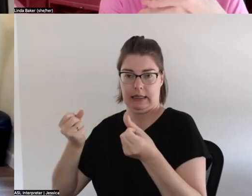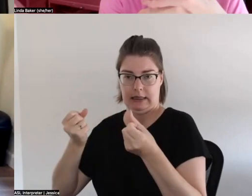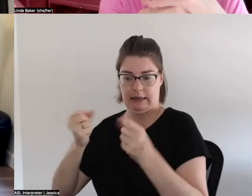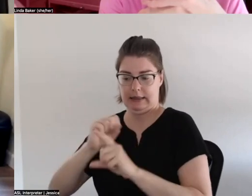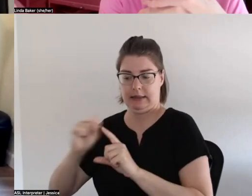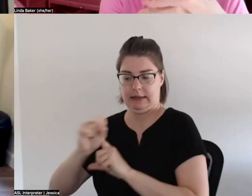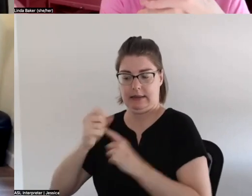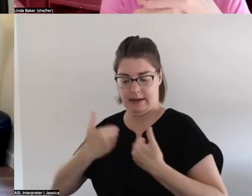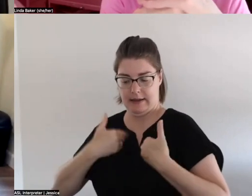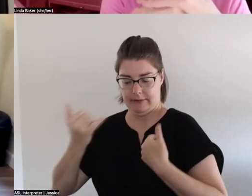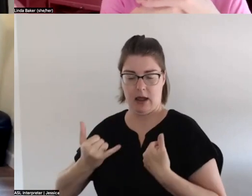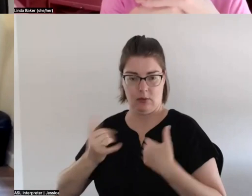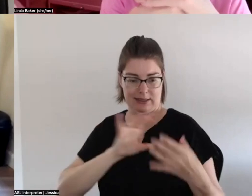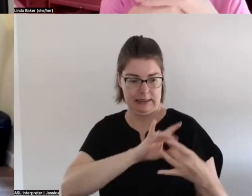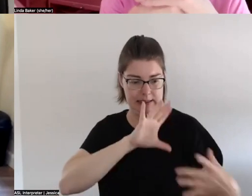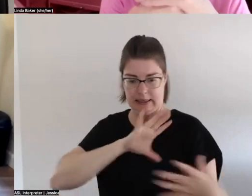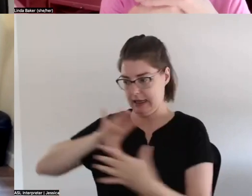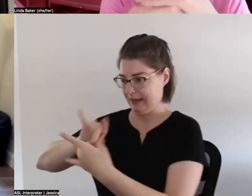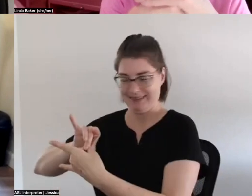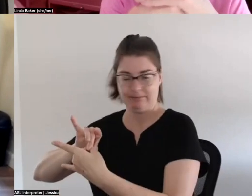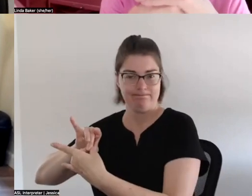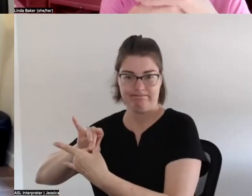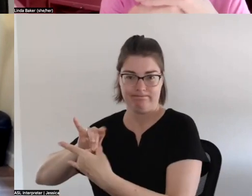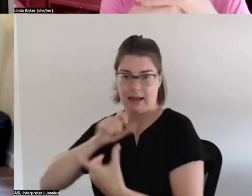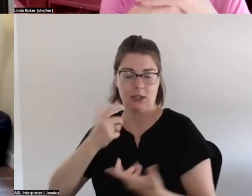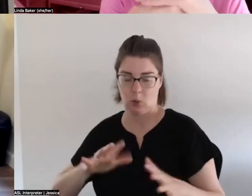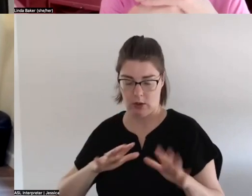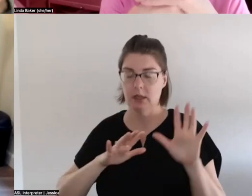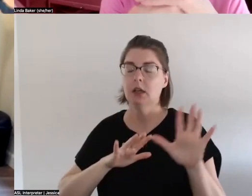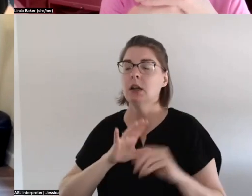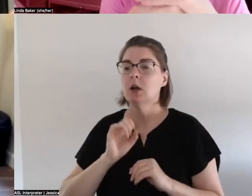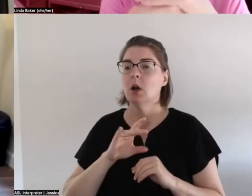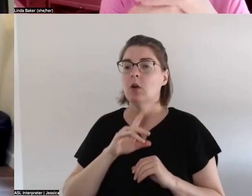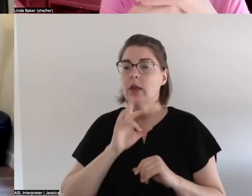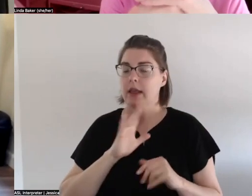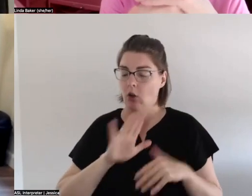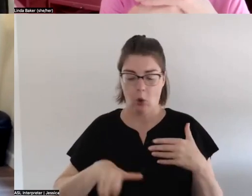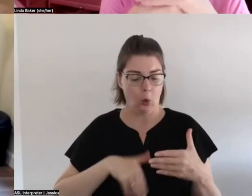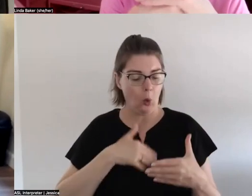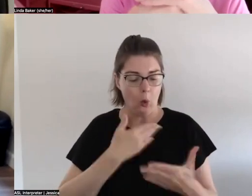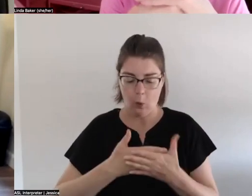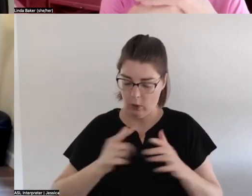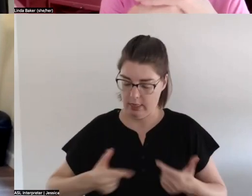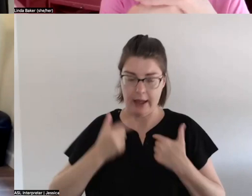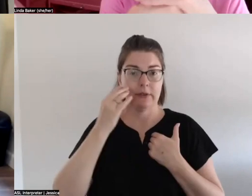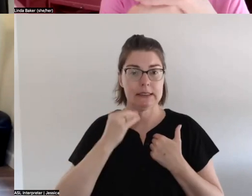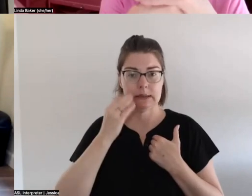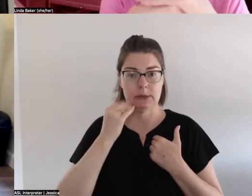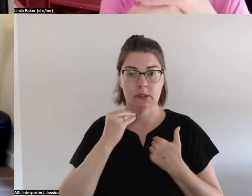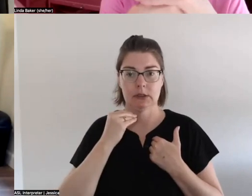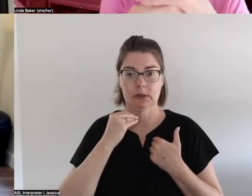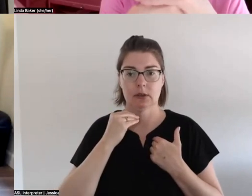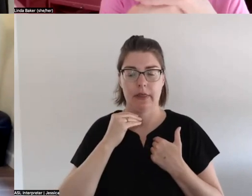i'm in so first of all i want to say that all of our life experiences are of